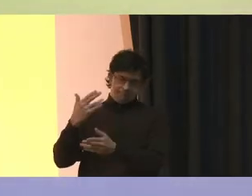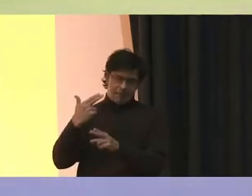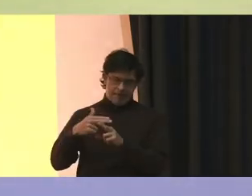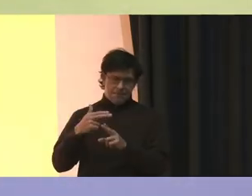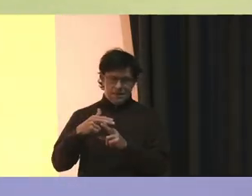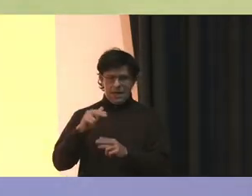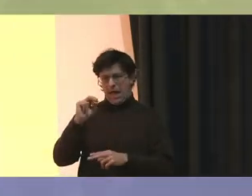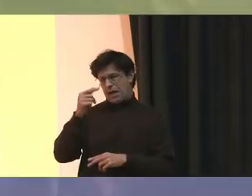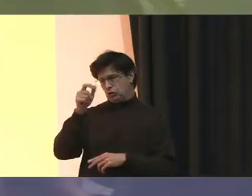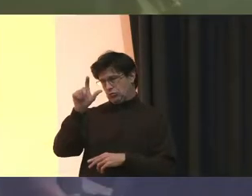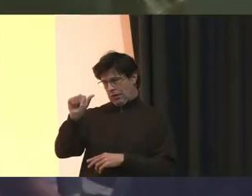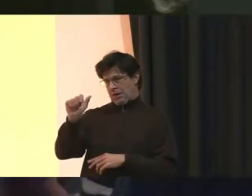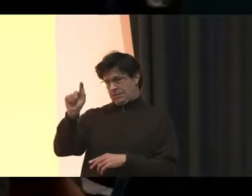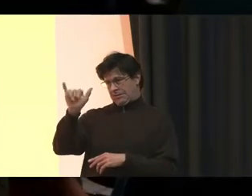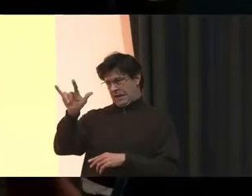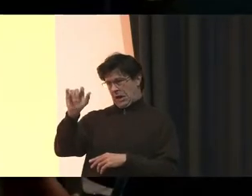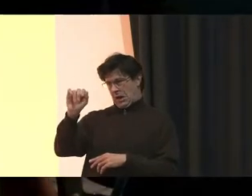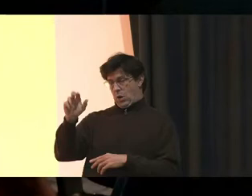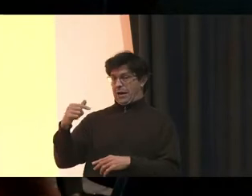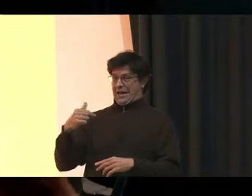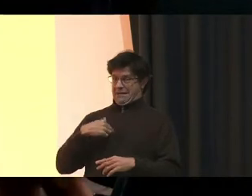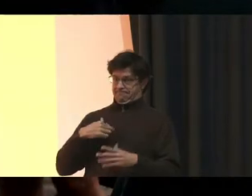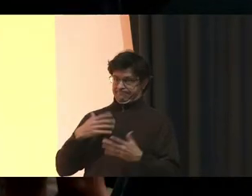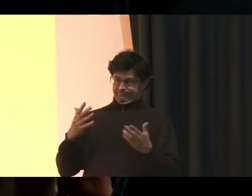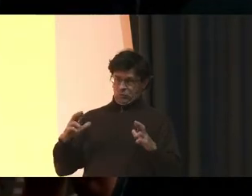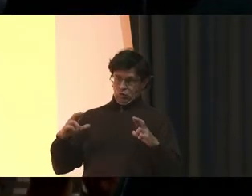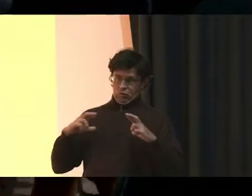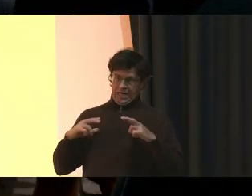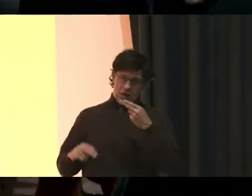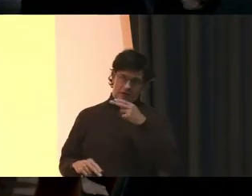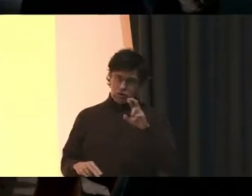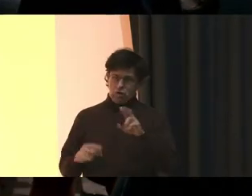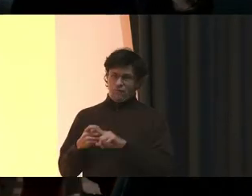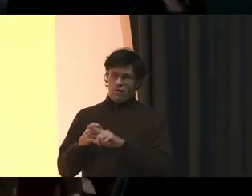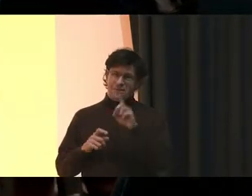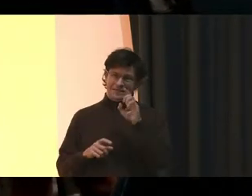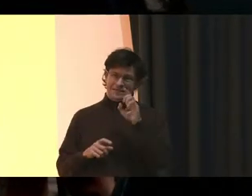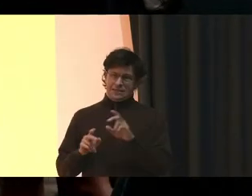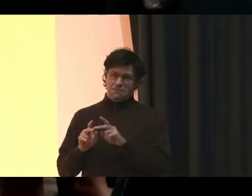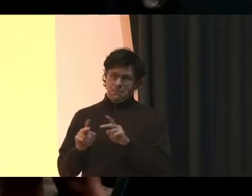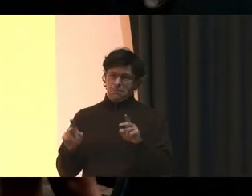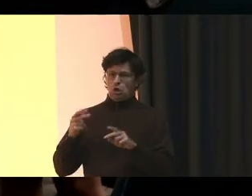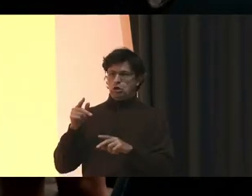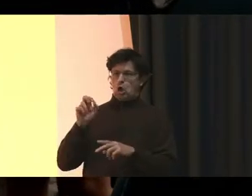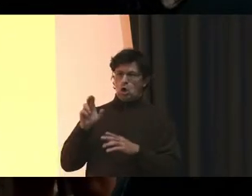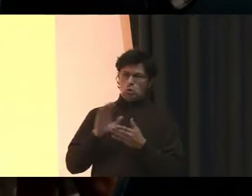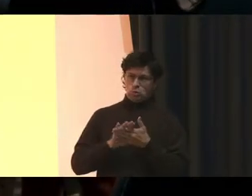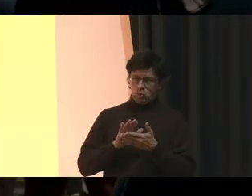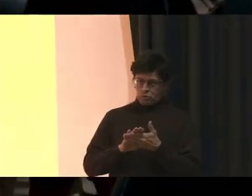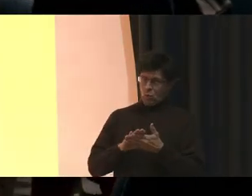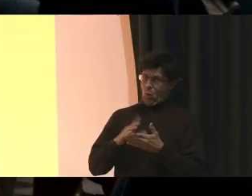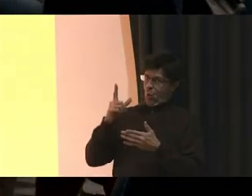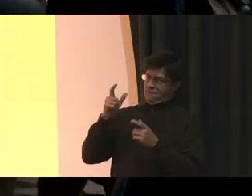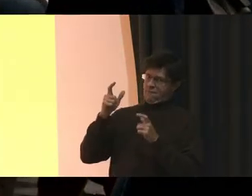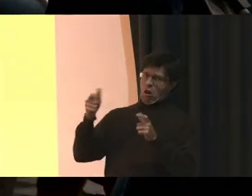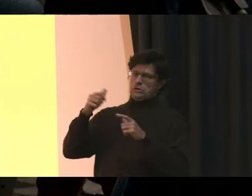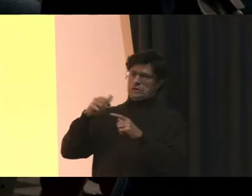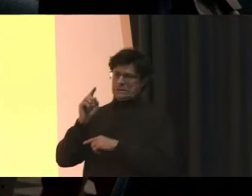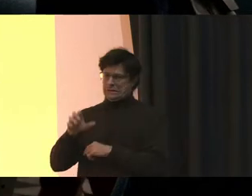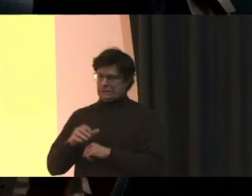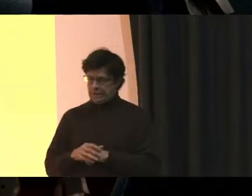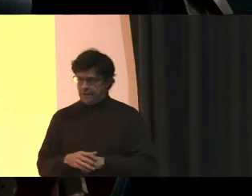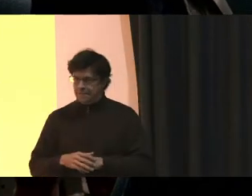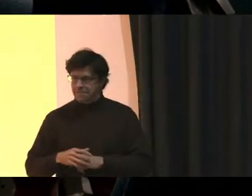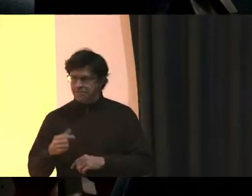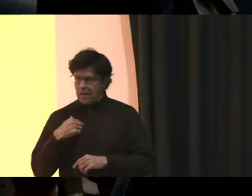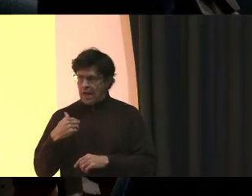Angela Taylor I am a retired HR From a DC public charter school One of the largest in DC I have